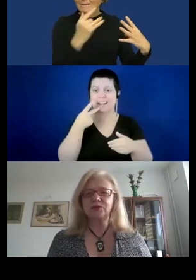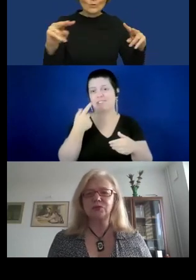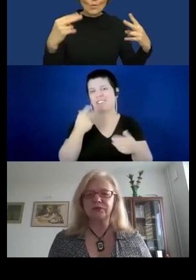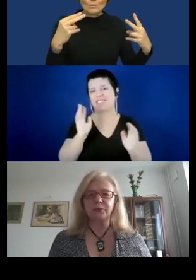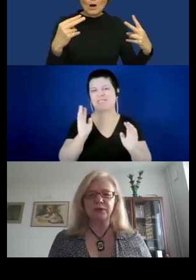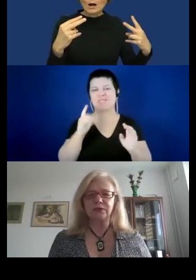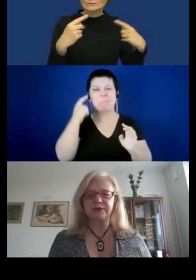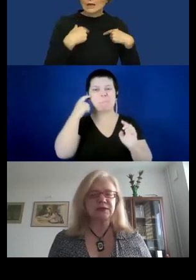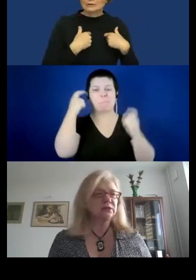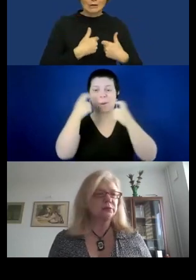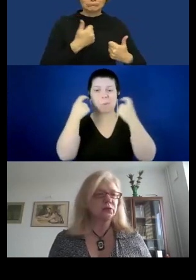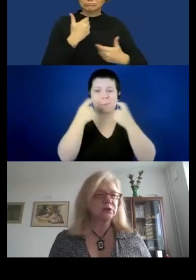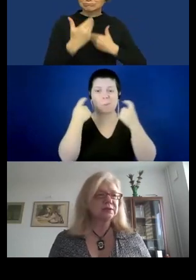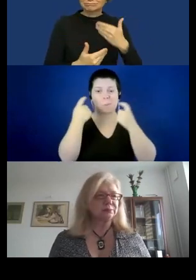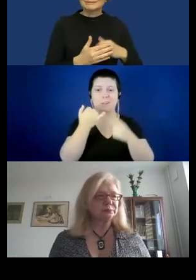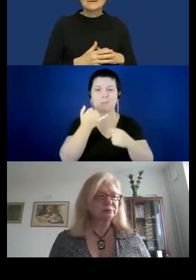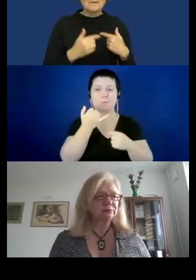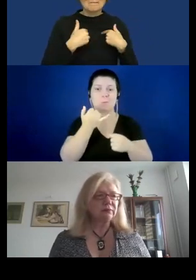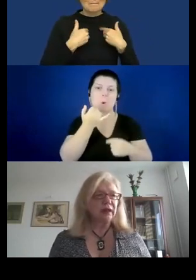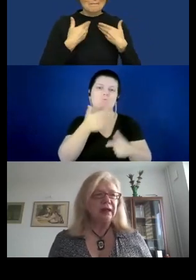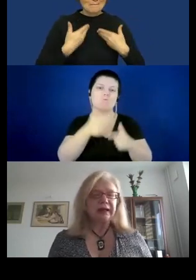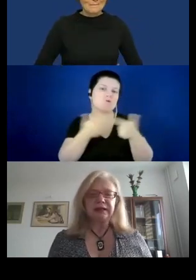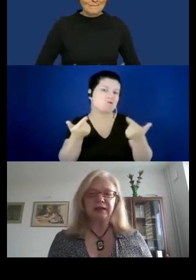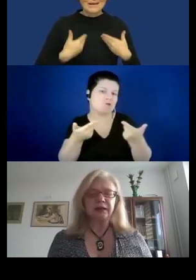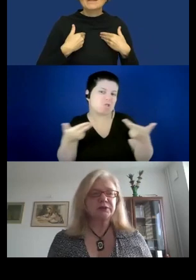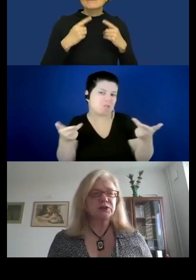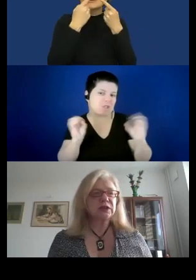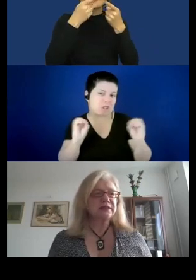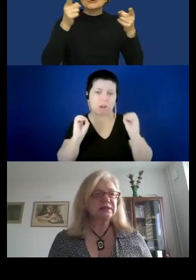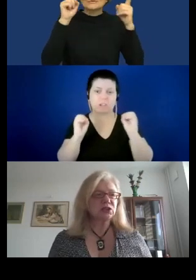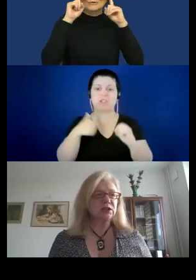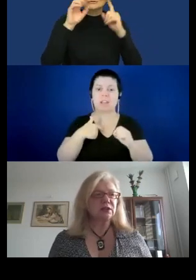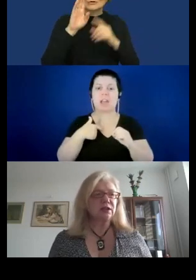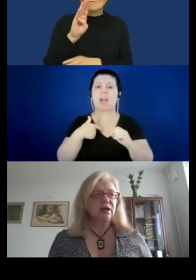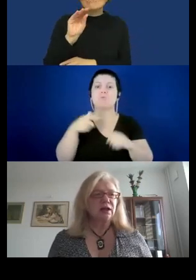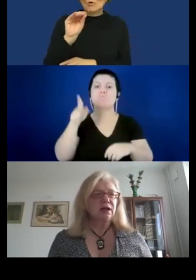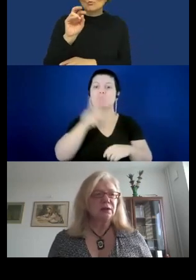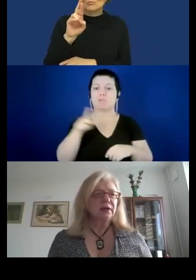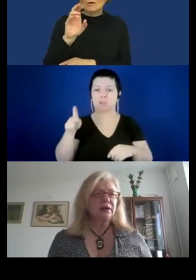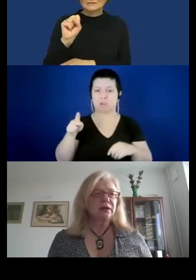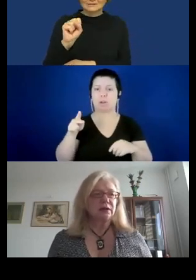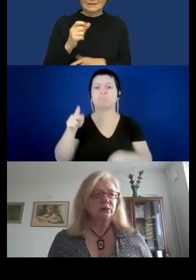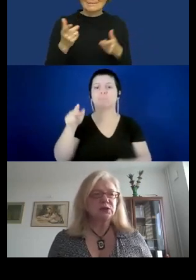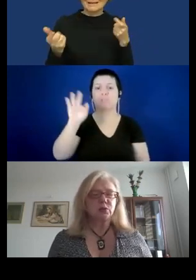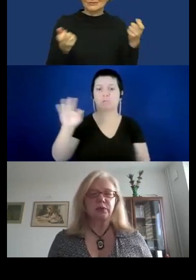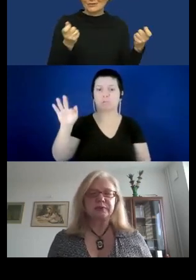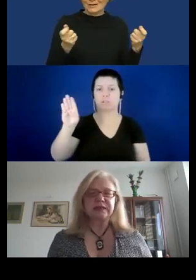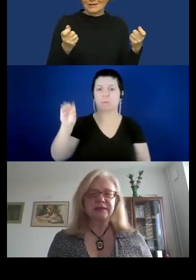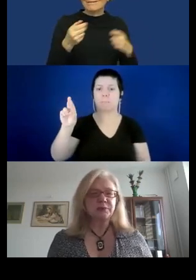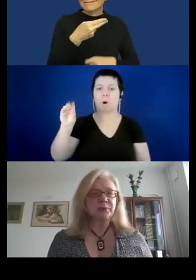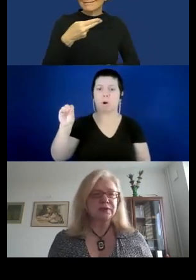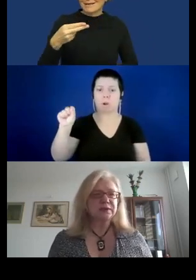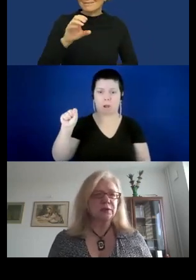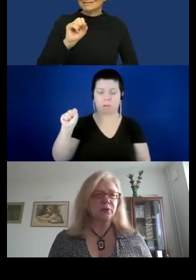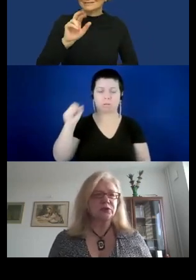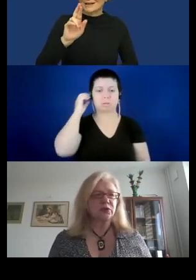Masevichute from the University of Boros. And I will chair the session in which we will present